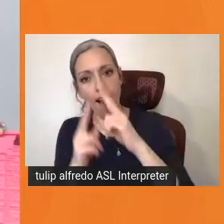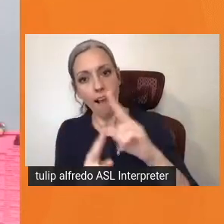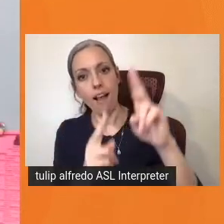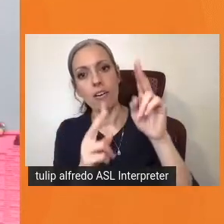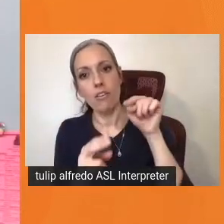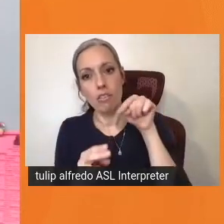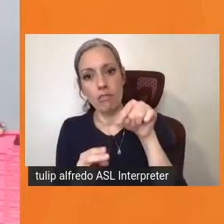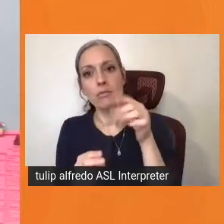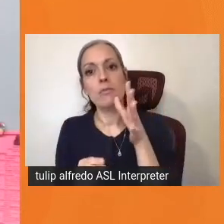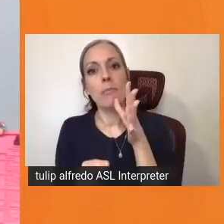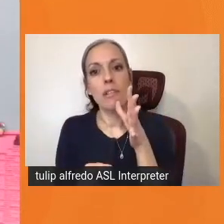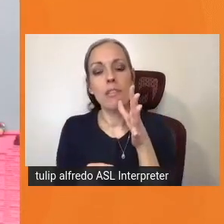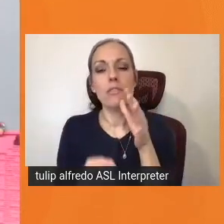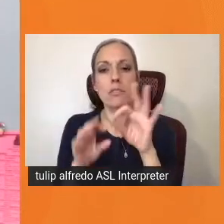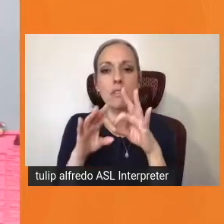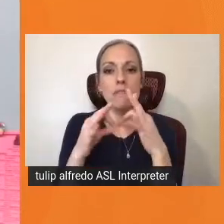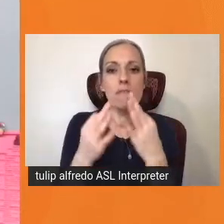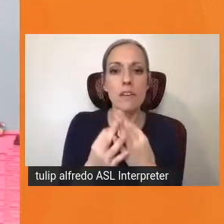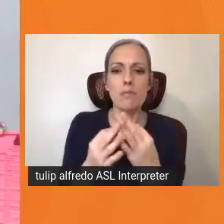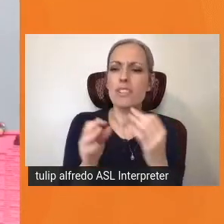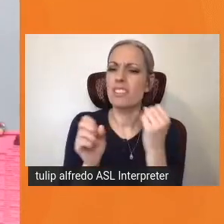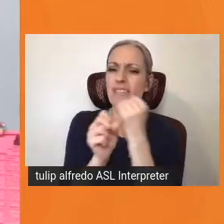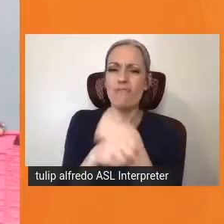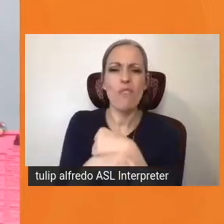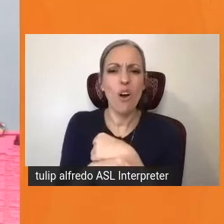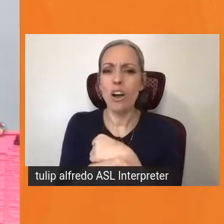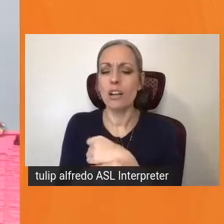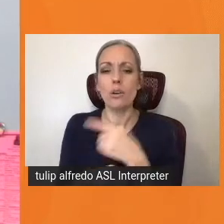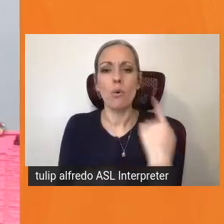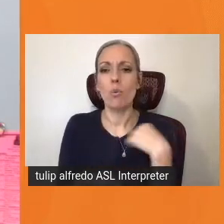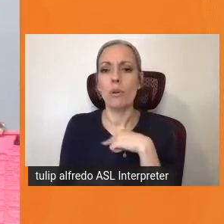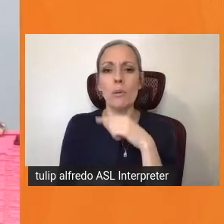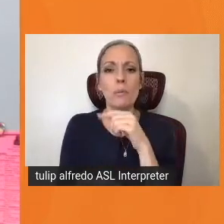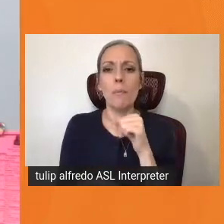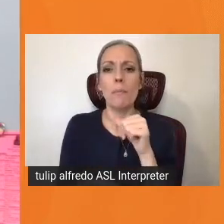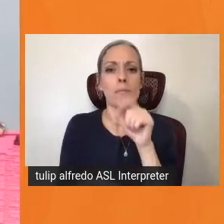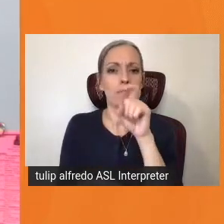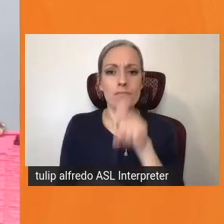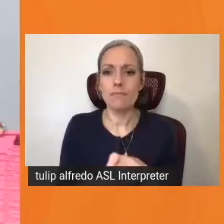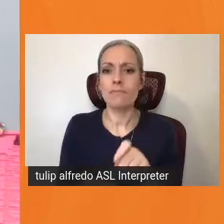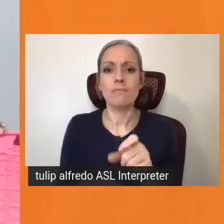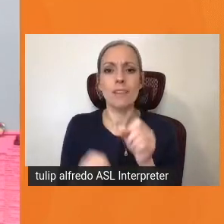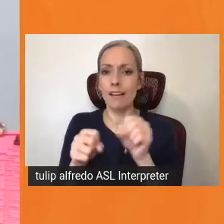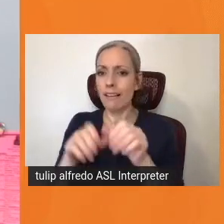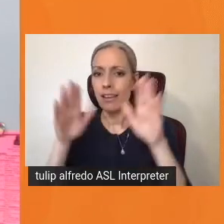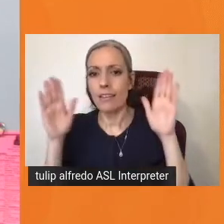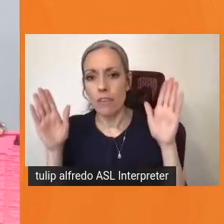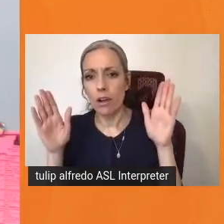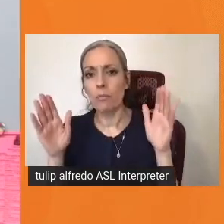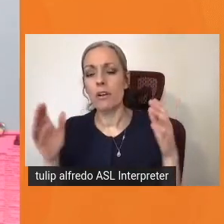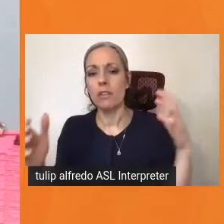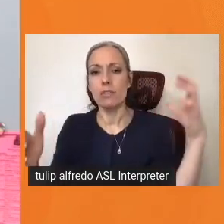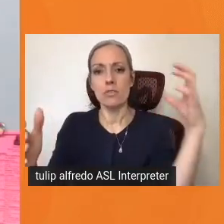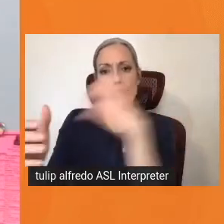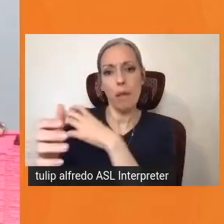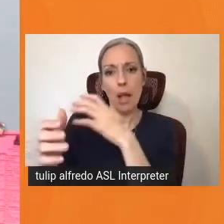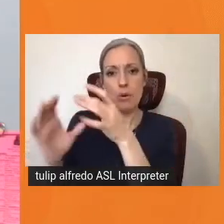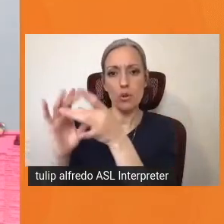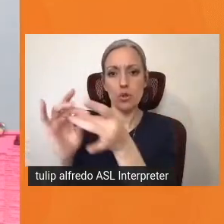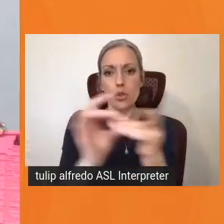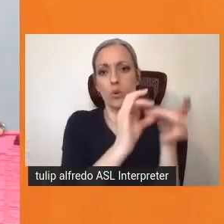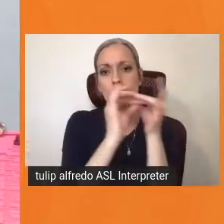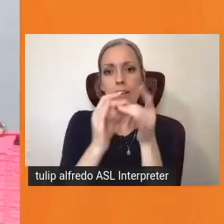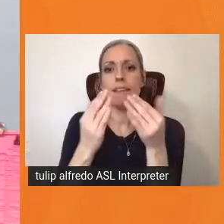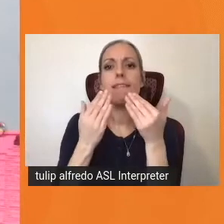of these families who fought, we must never retreat. There is real power and collaborative unity. Thanks